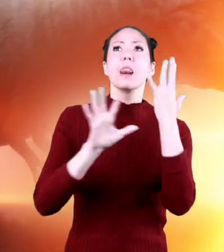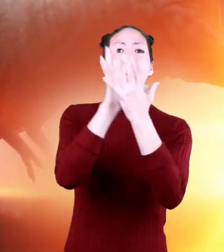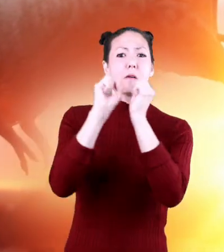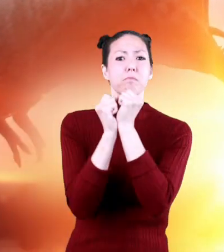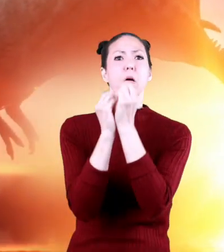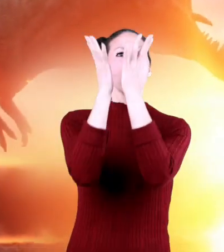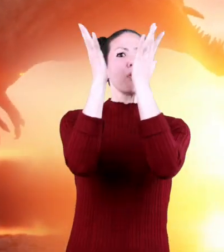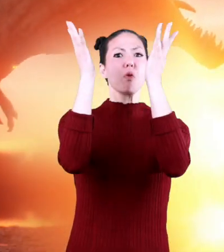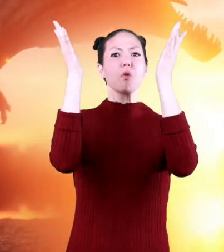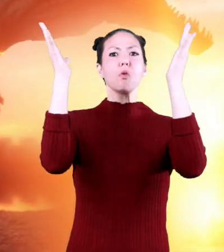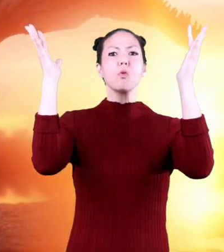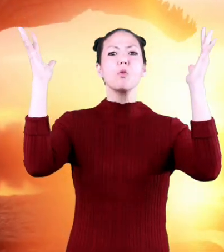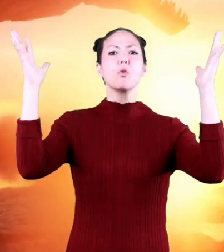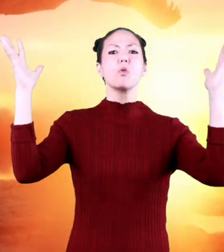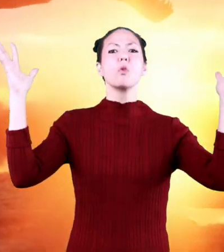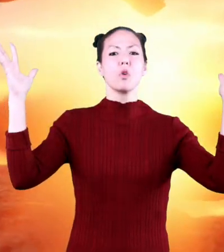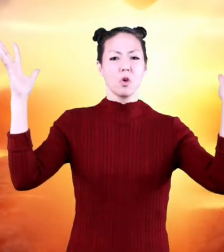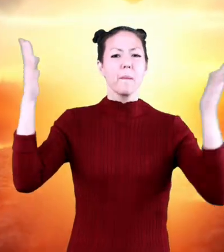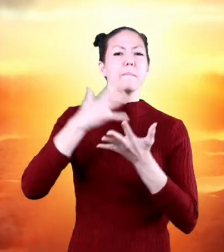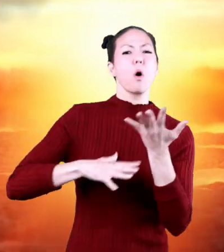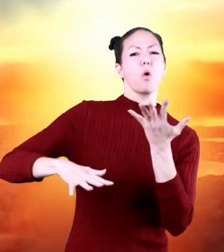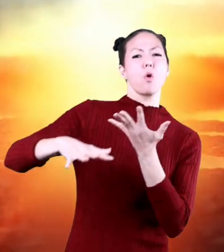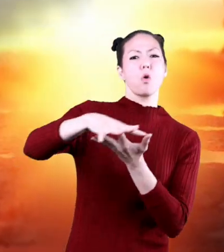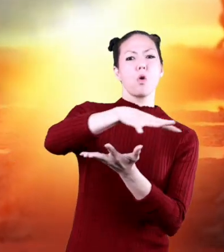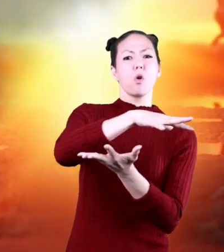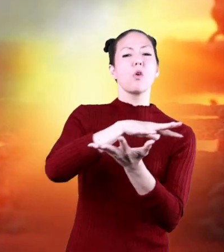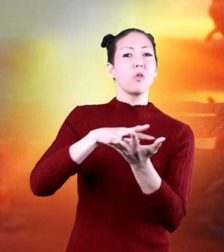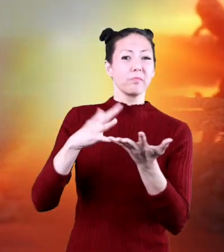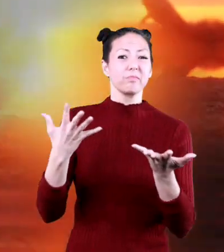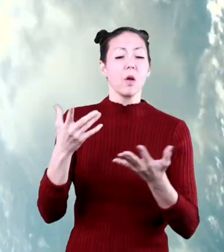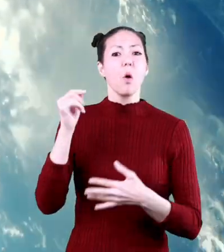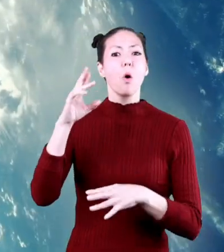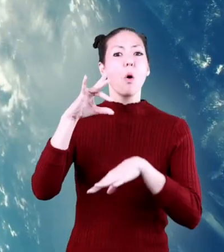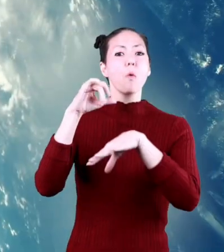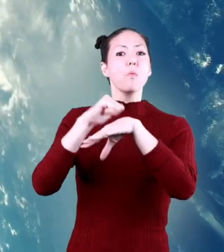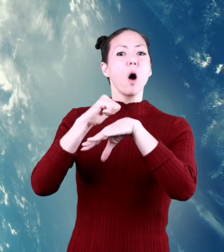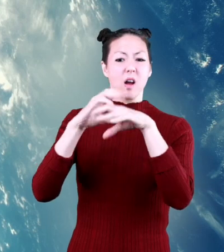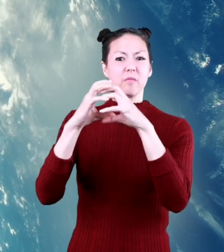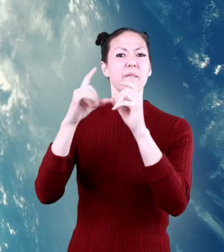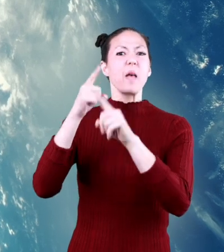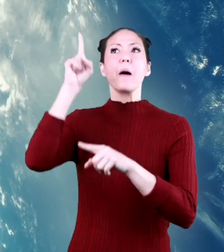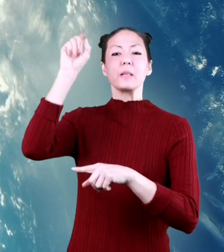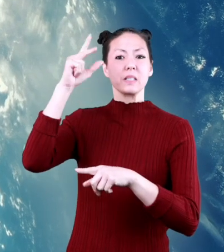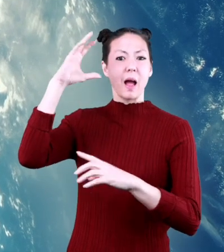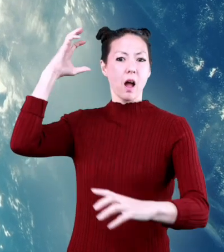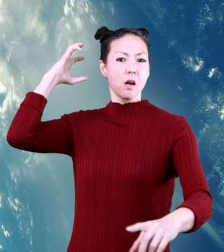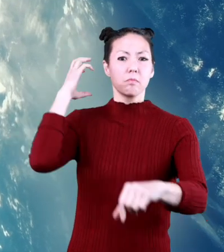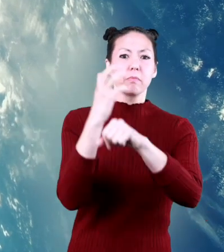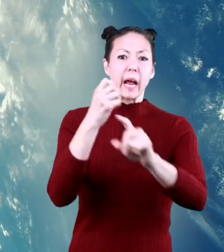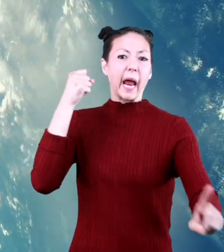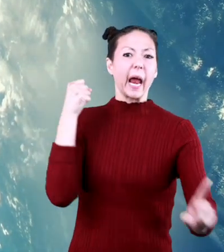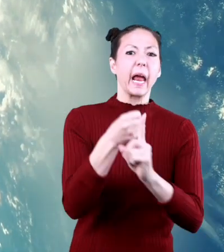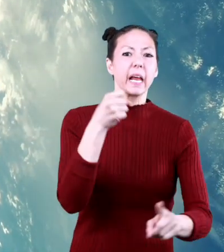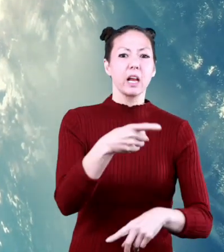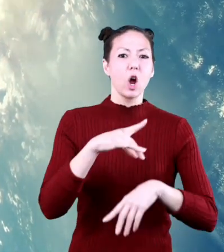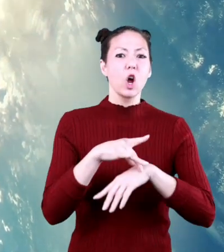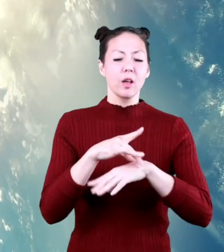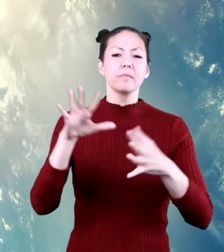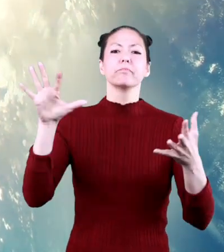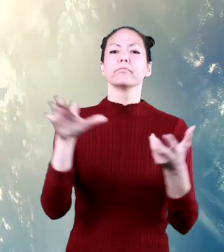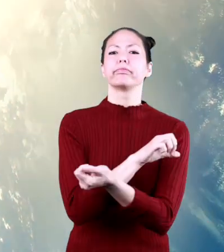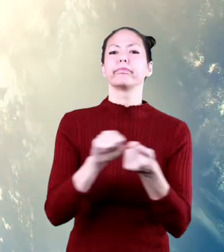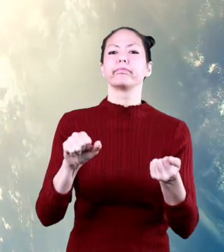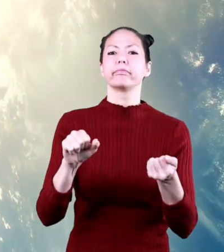volcanoes that clouded the atmosphere with ash and smoke others think a meteorite struck the planet and